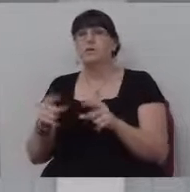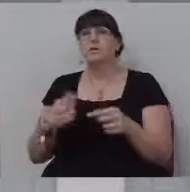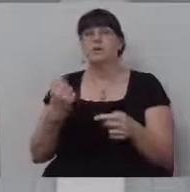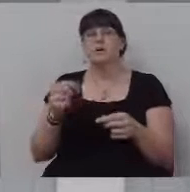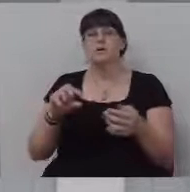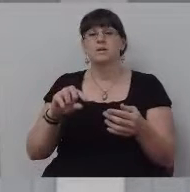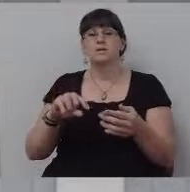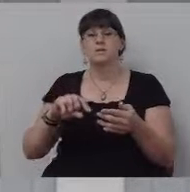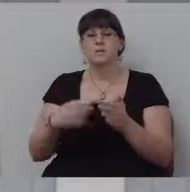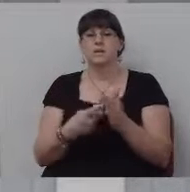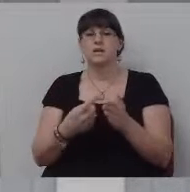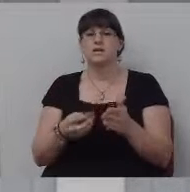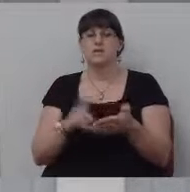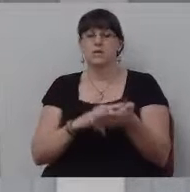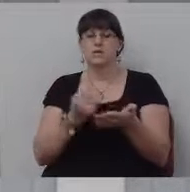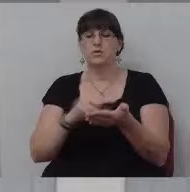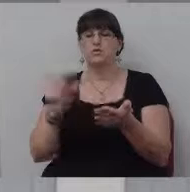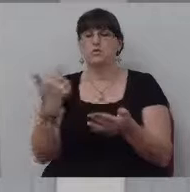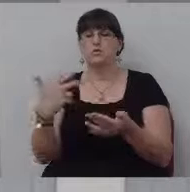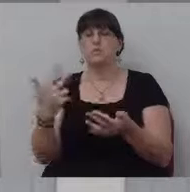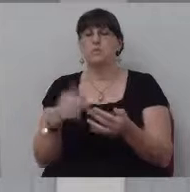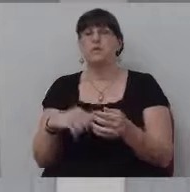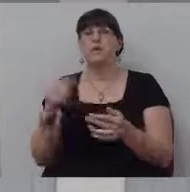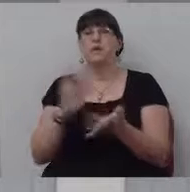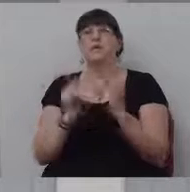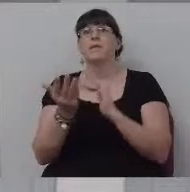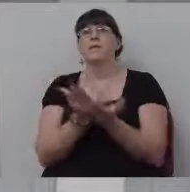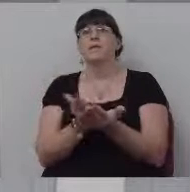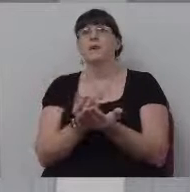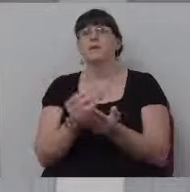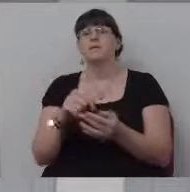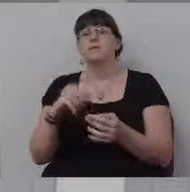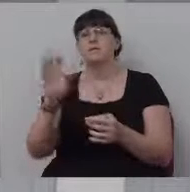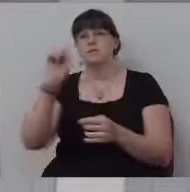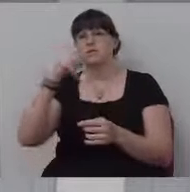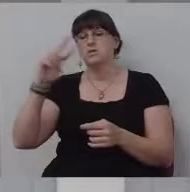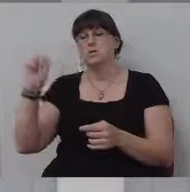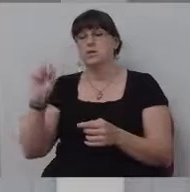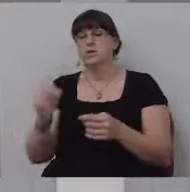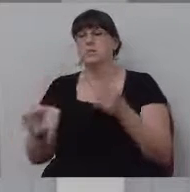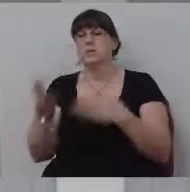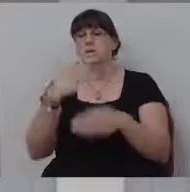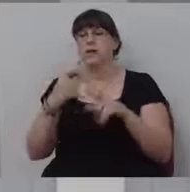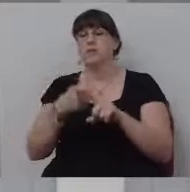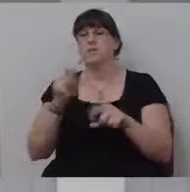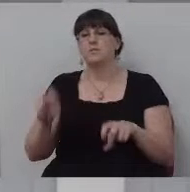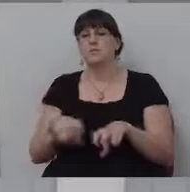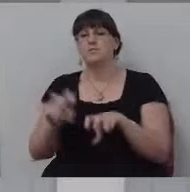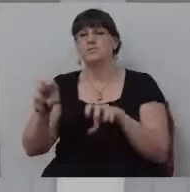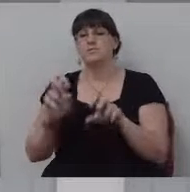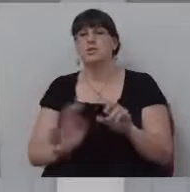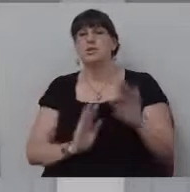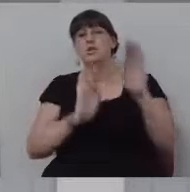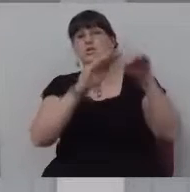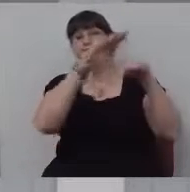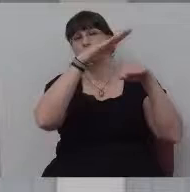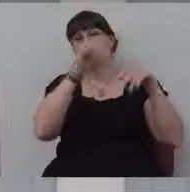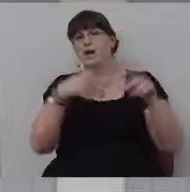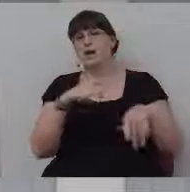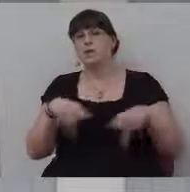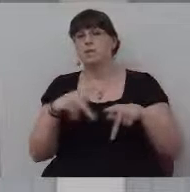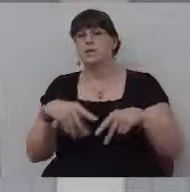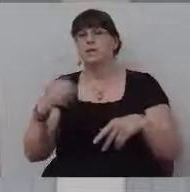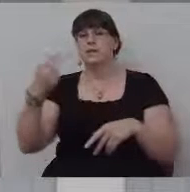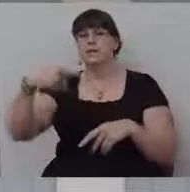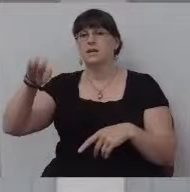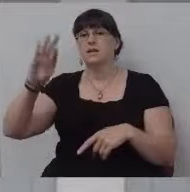Let's go ahead and read this, starting in verse 13. The Bible says, then Solomon came from his journey to the high place that was at Gibeon. So remember